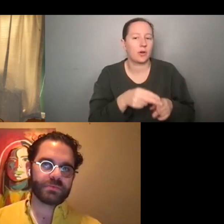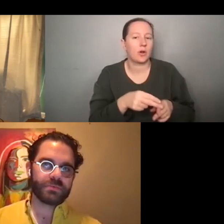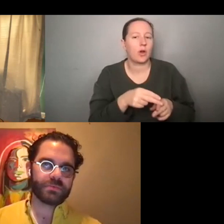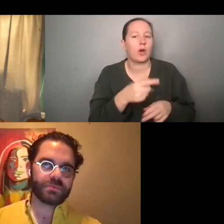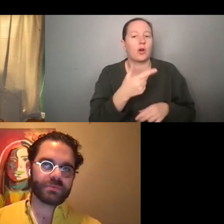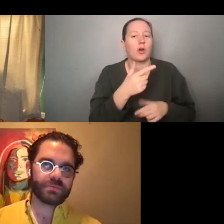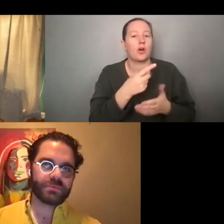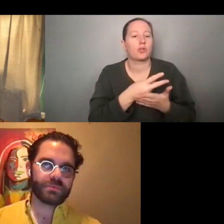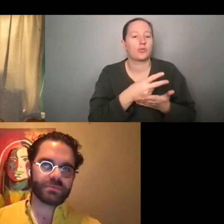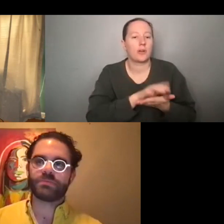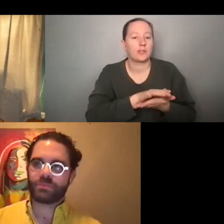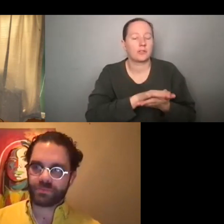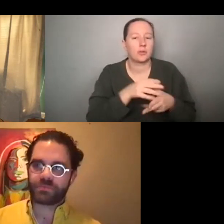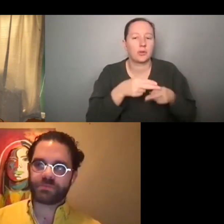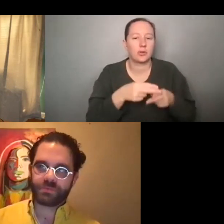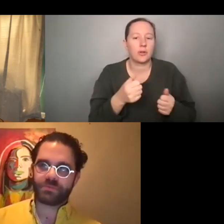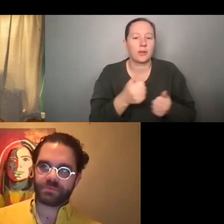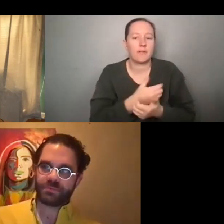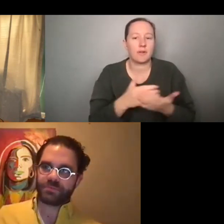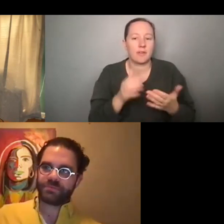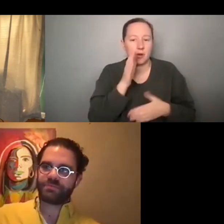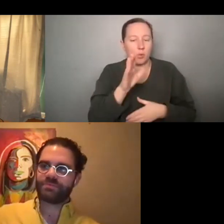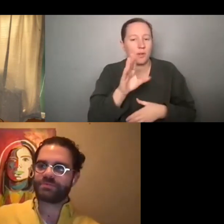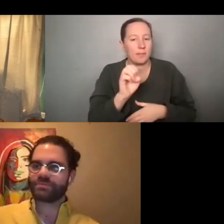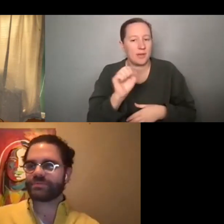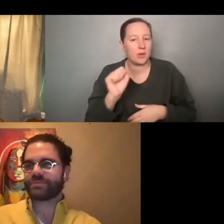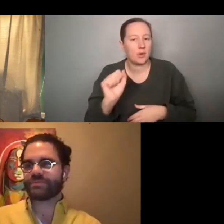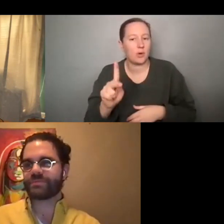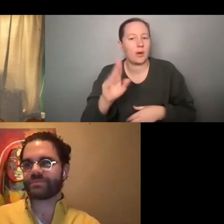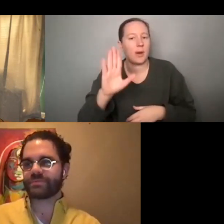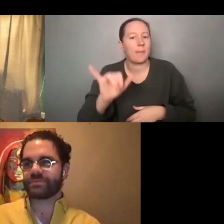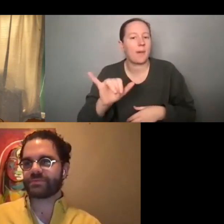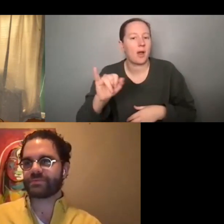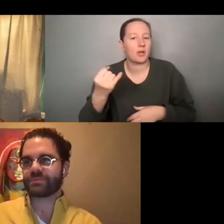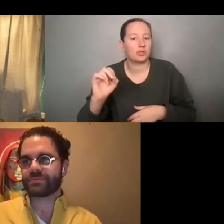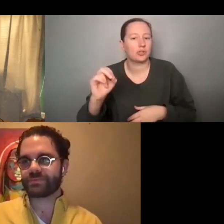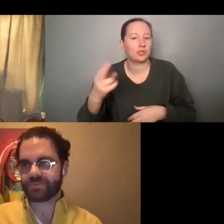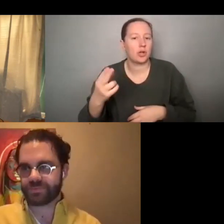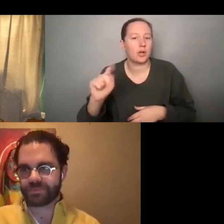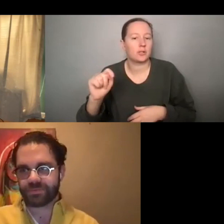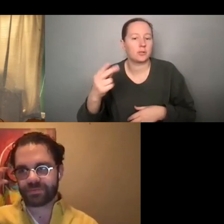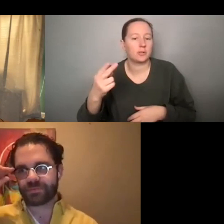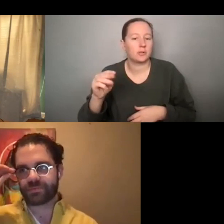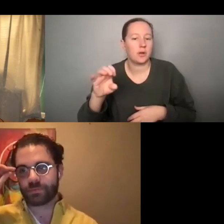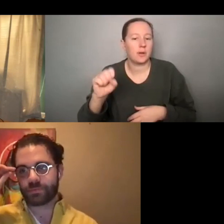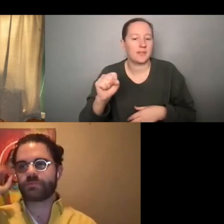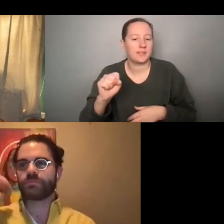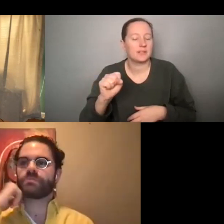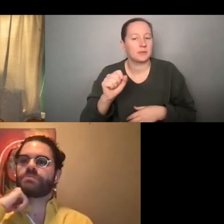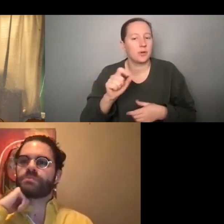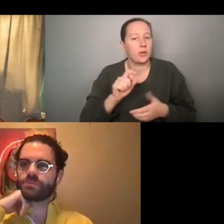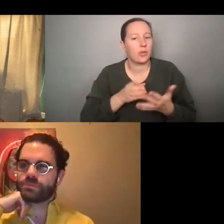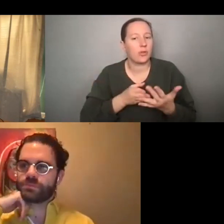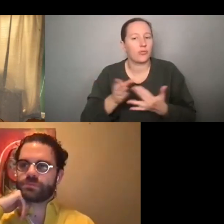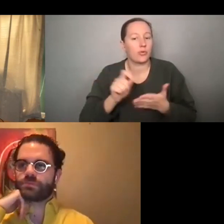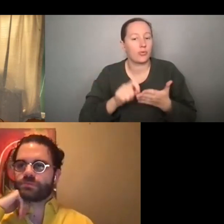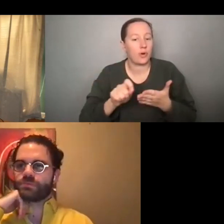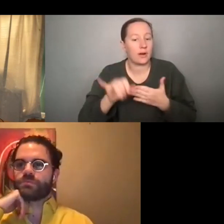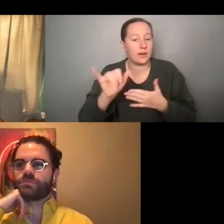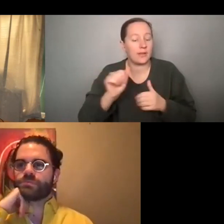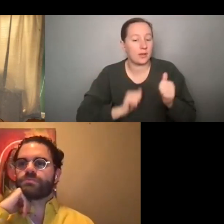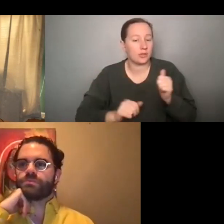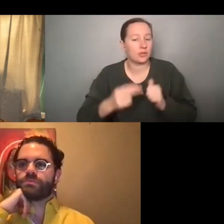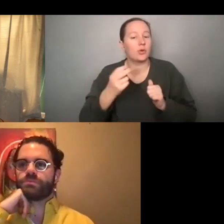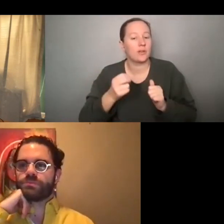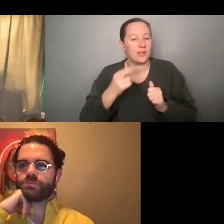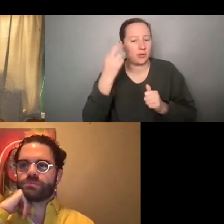to Be Okay, is by Josh Thomas, who actually, through writing the show, discovered that he was